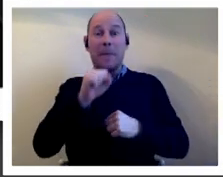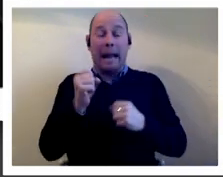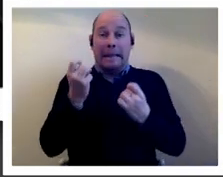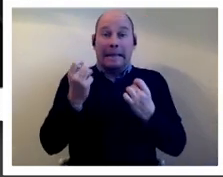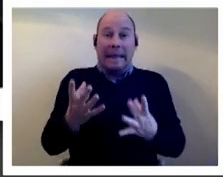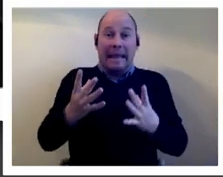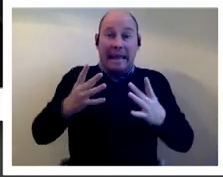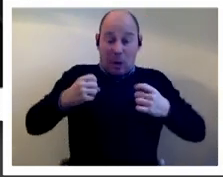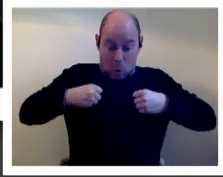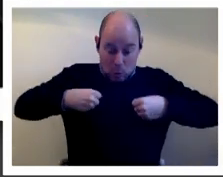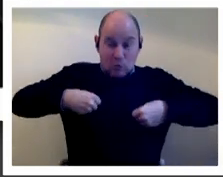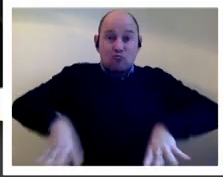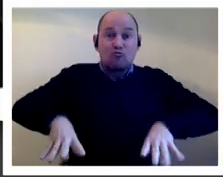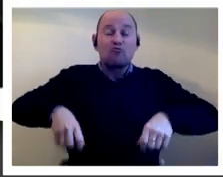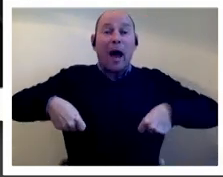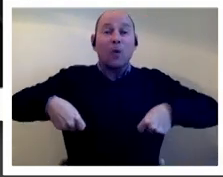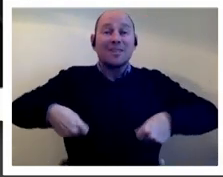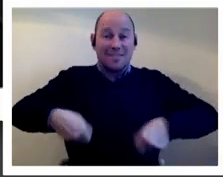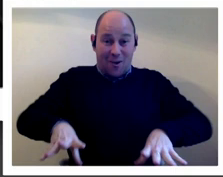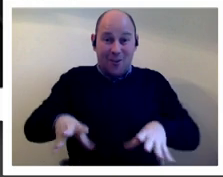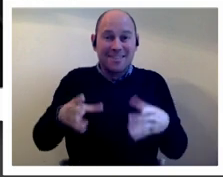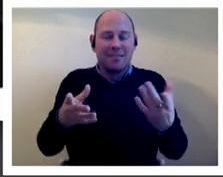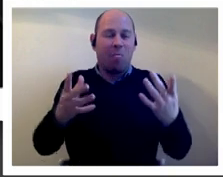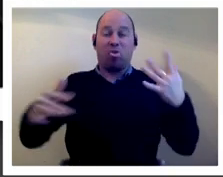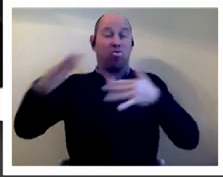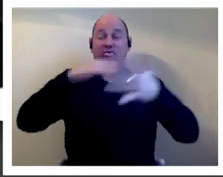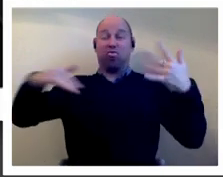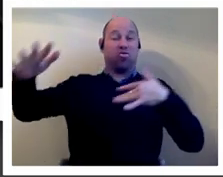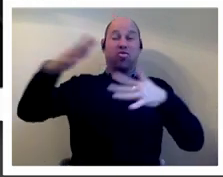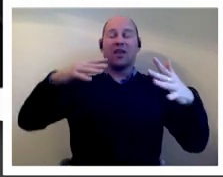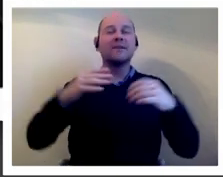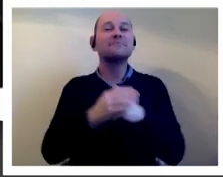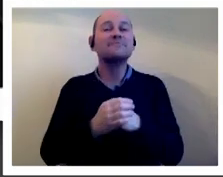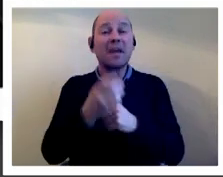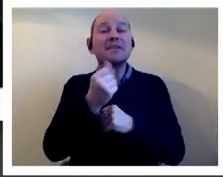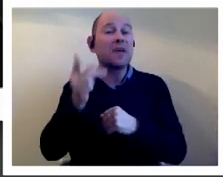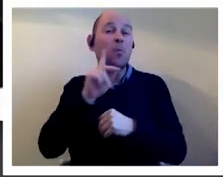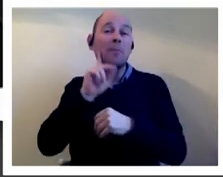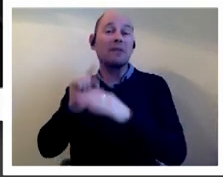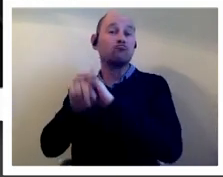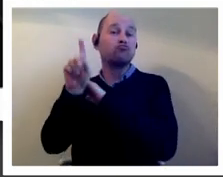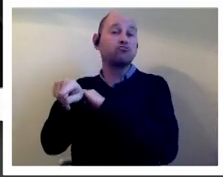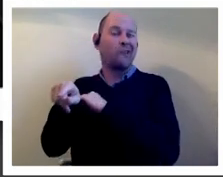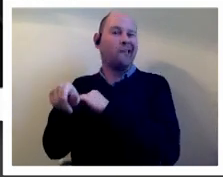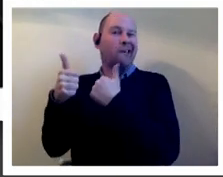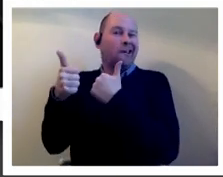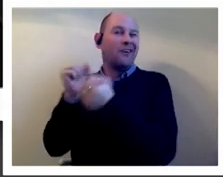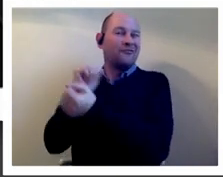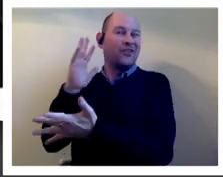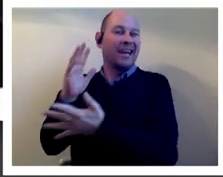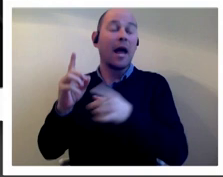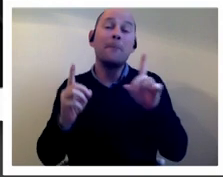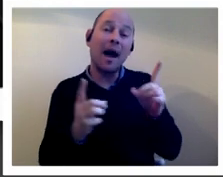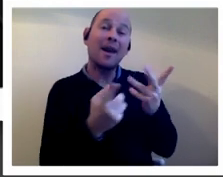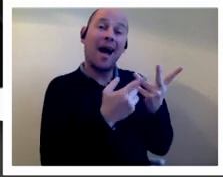scuffle too and during all this pandemonium a couple of the women just simply walked out of the building and got away with it um several others